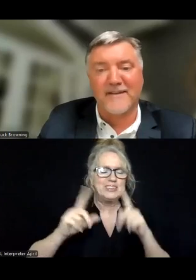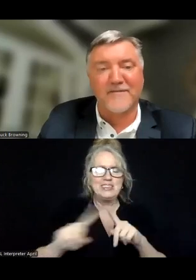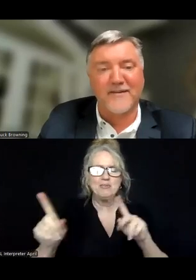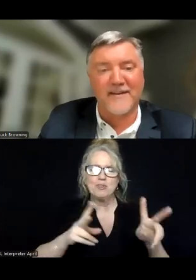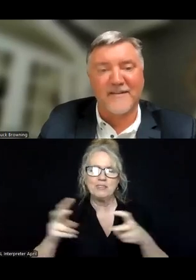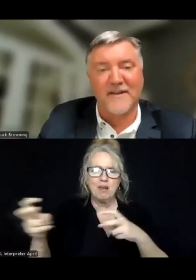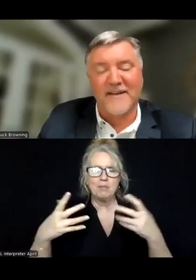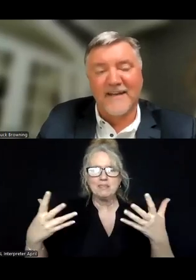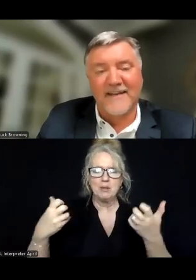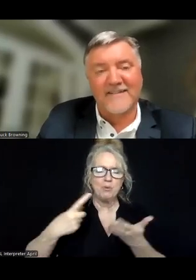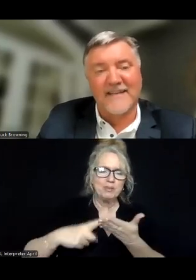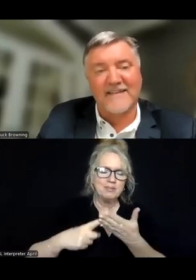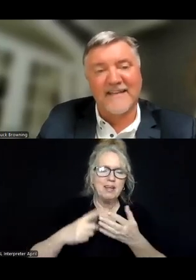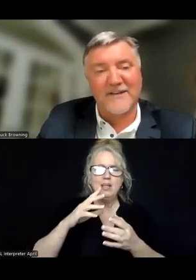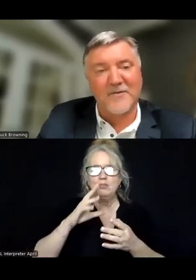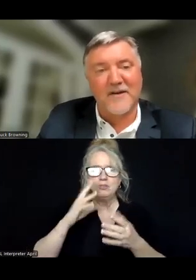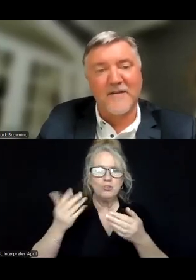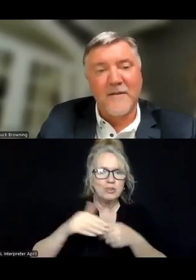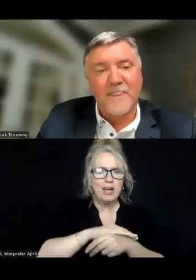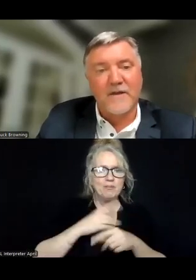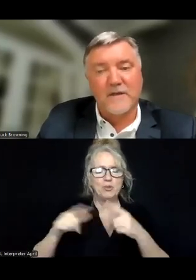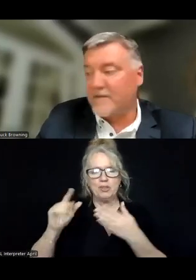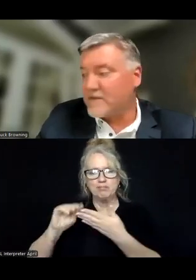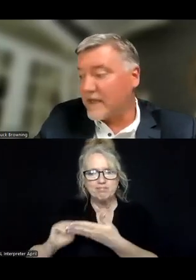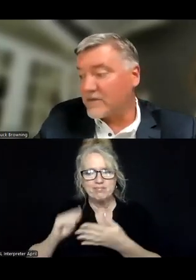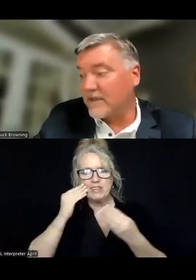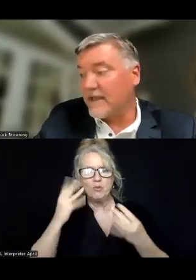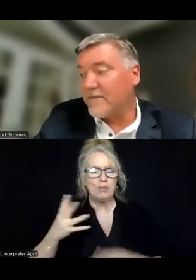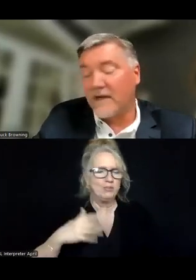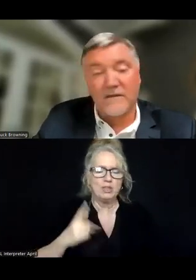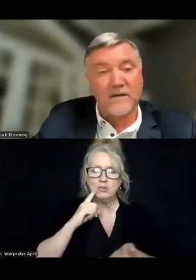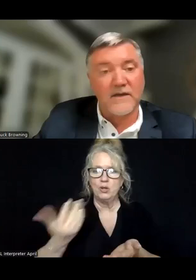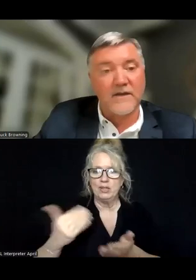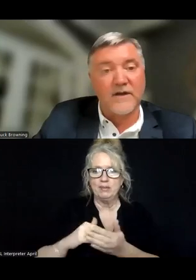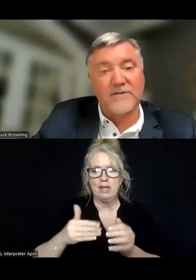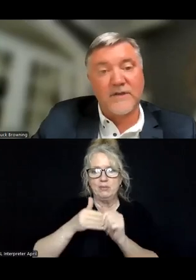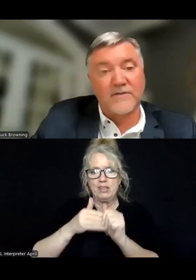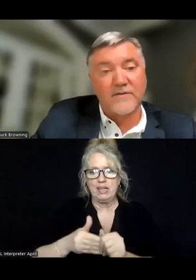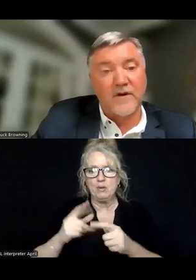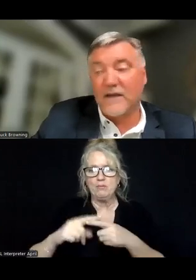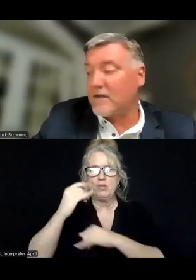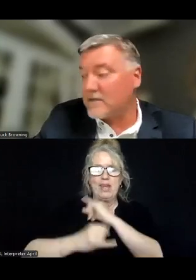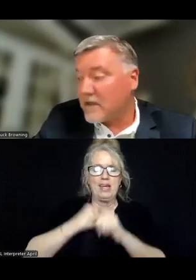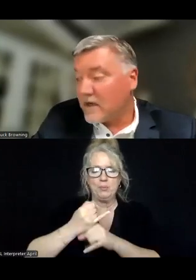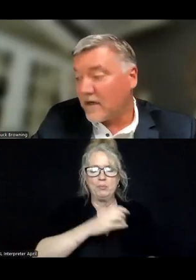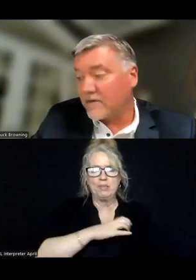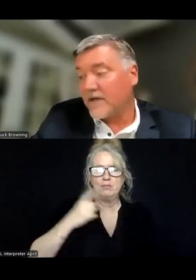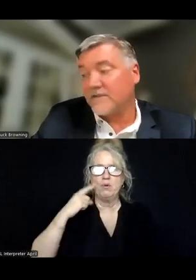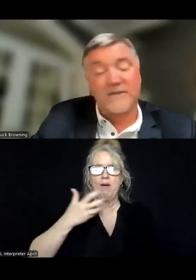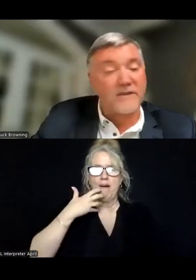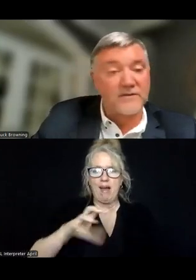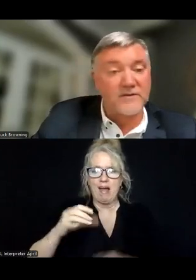that I wanted to cover and take note of. This, again, was led by the International Council for Hotlines,